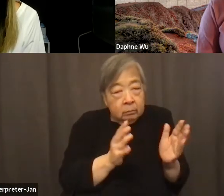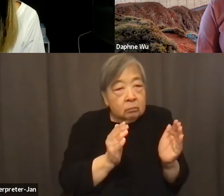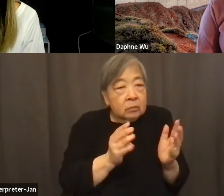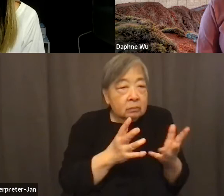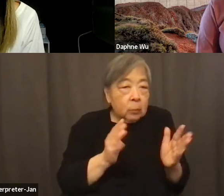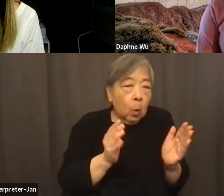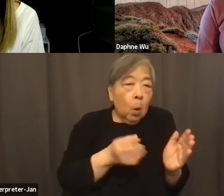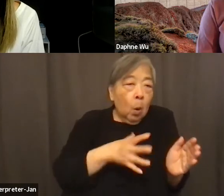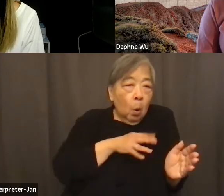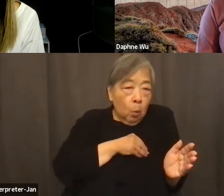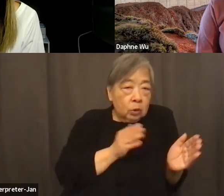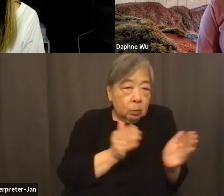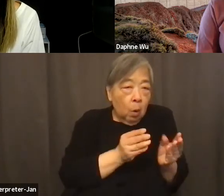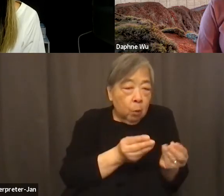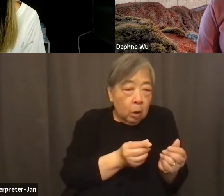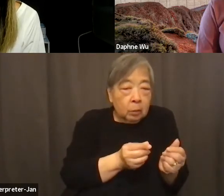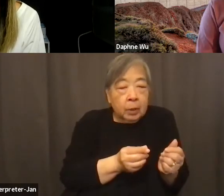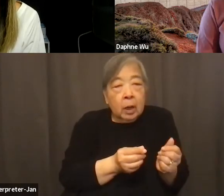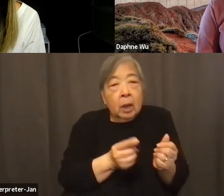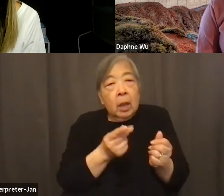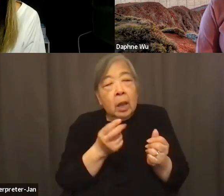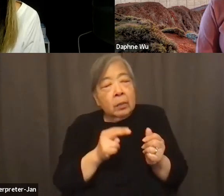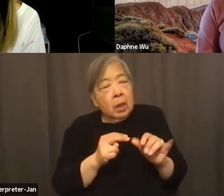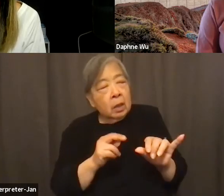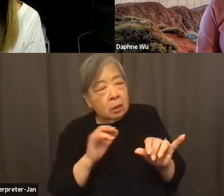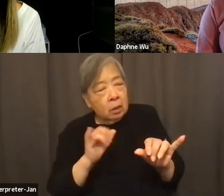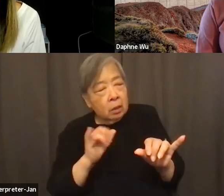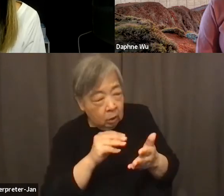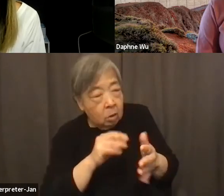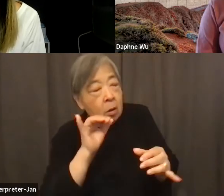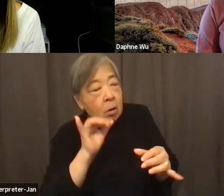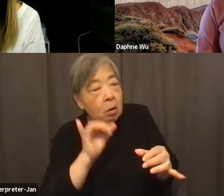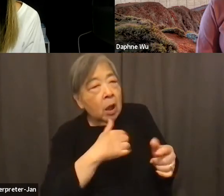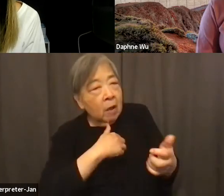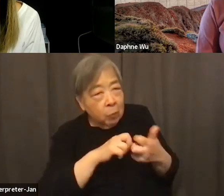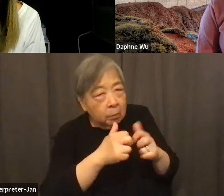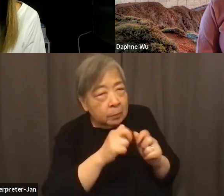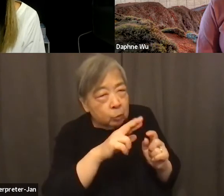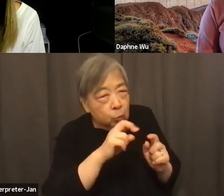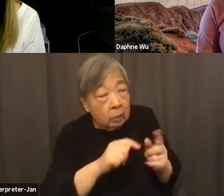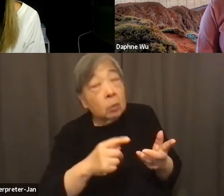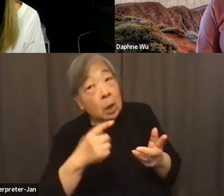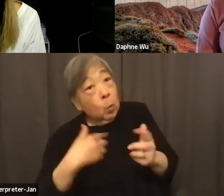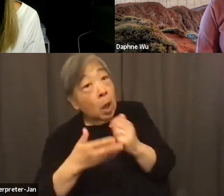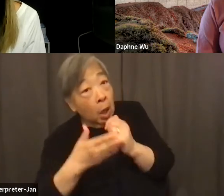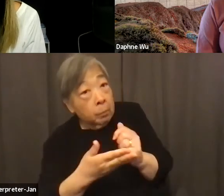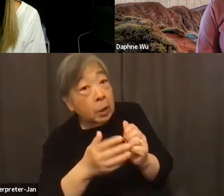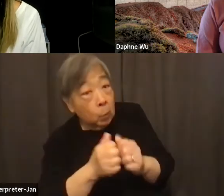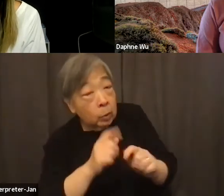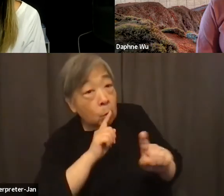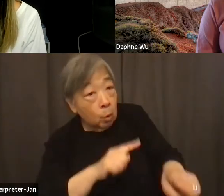And then the next phase is taking those learnings of, okay, as much as we're helping you with these catering orders, you need